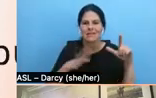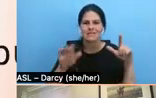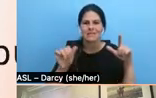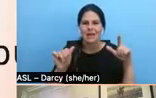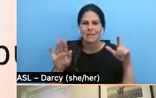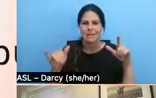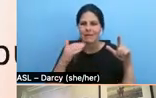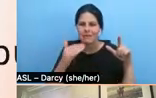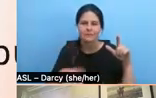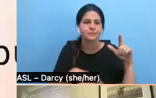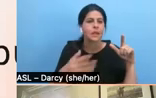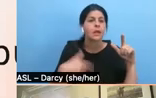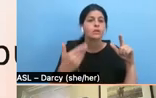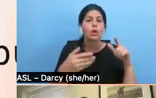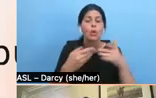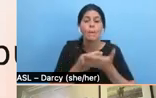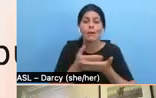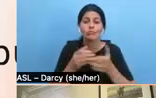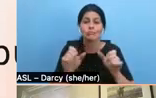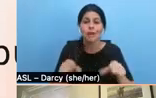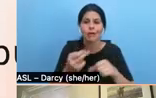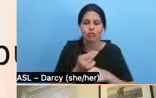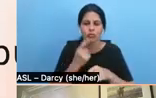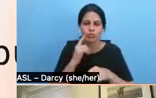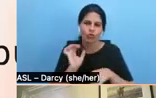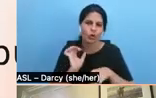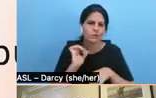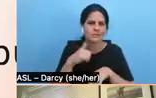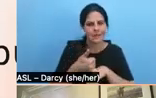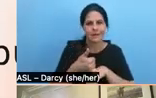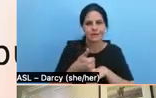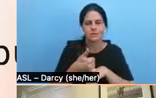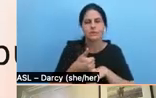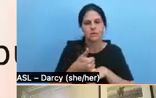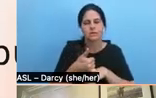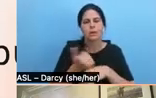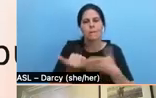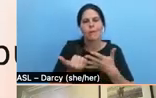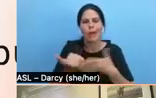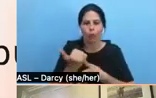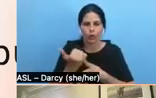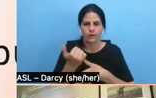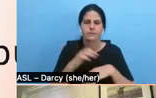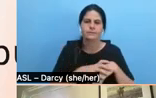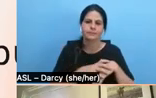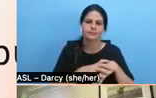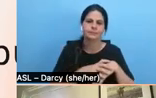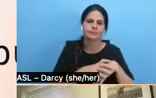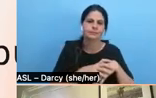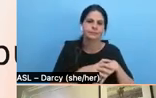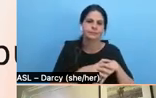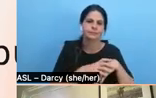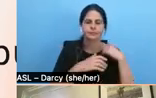So budgeting can be used to help you set priorities. And it should also be a